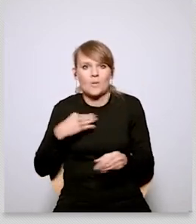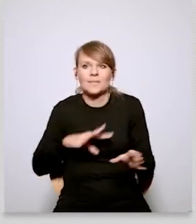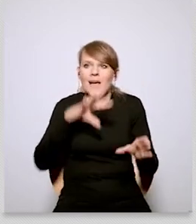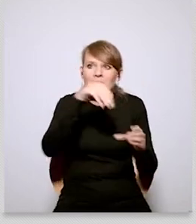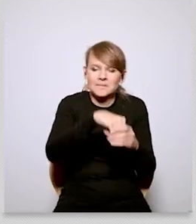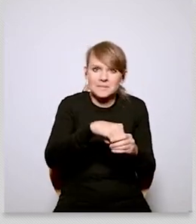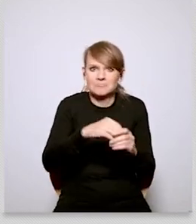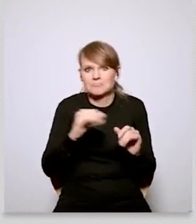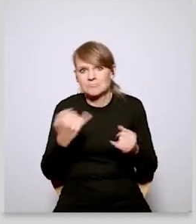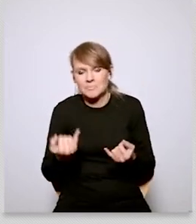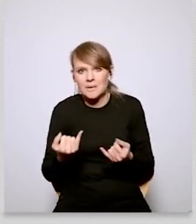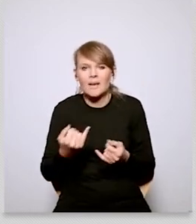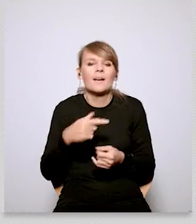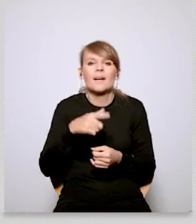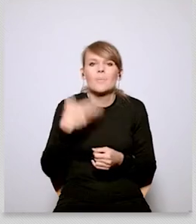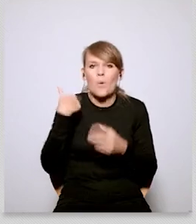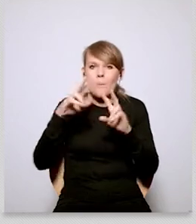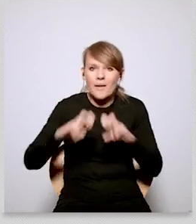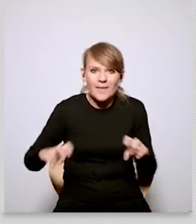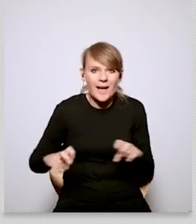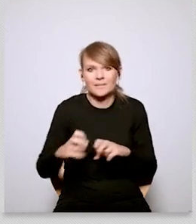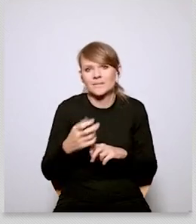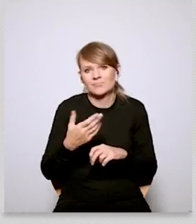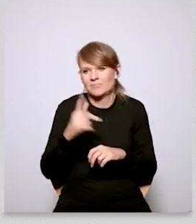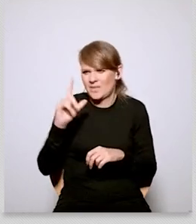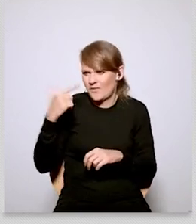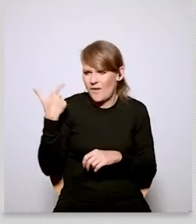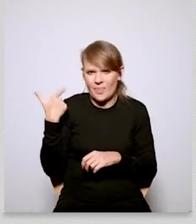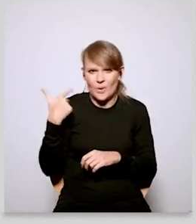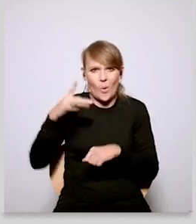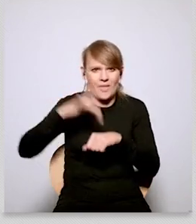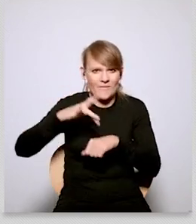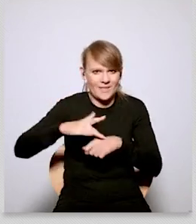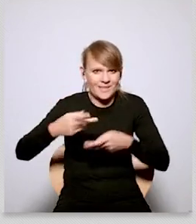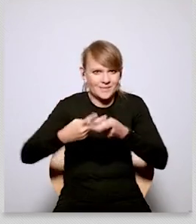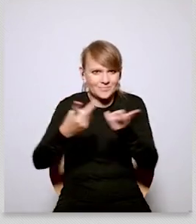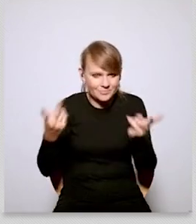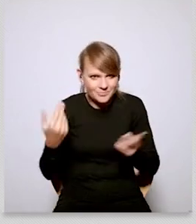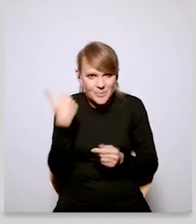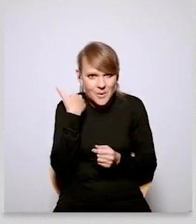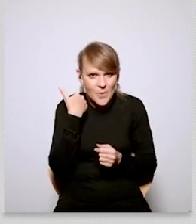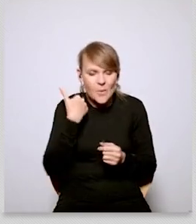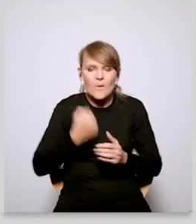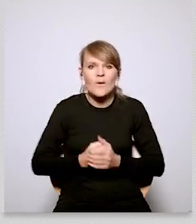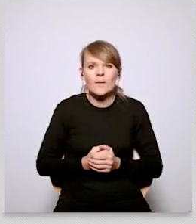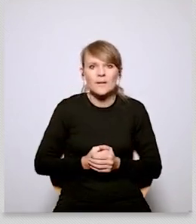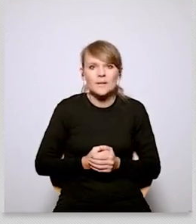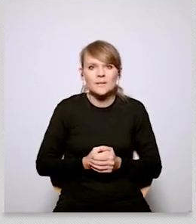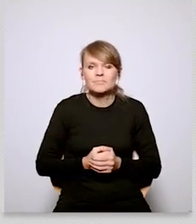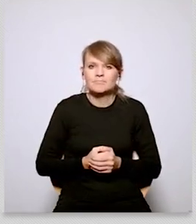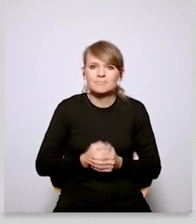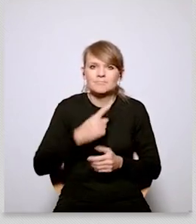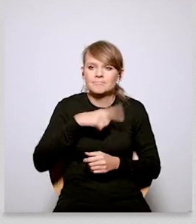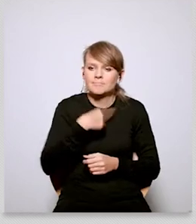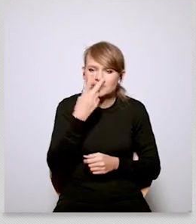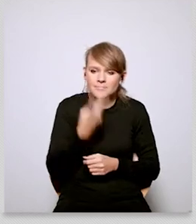where poland stands within the european union and two weeks ago we published the results of yet another